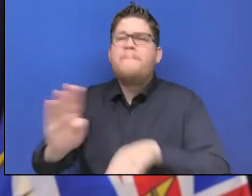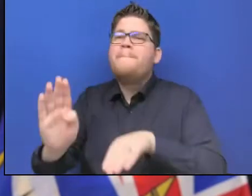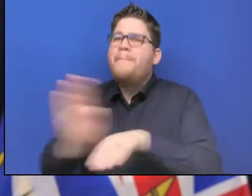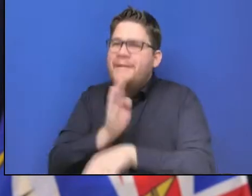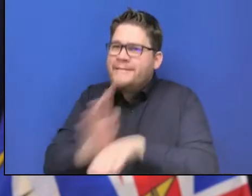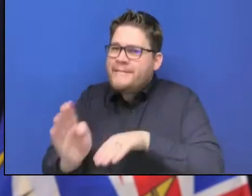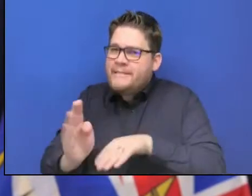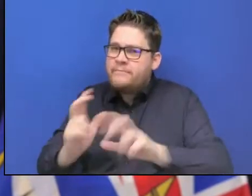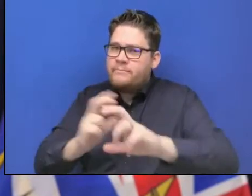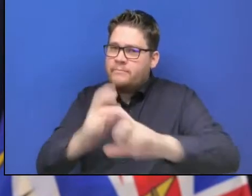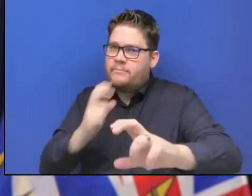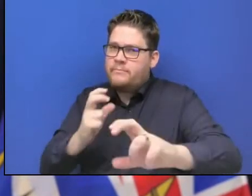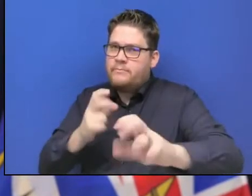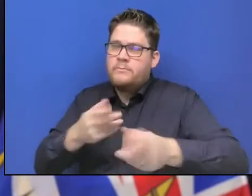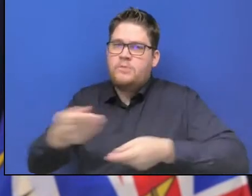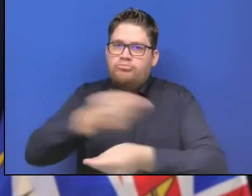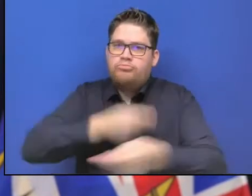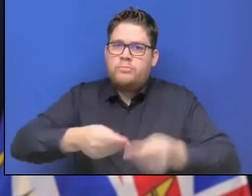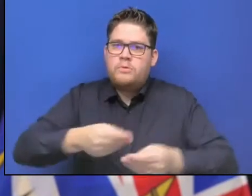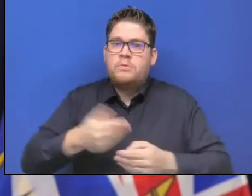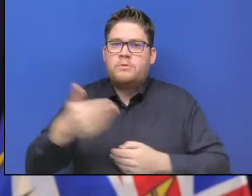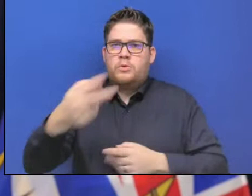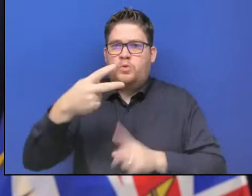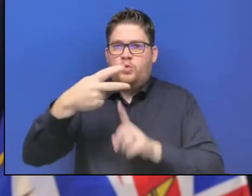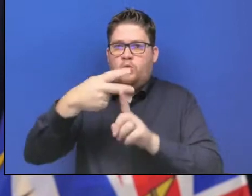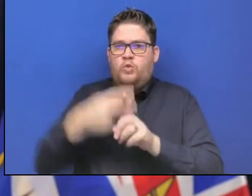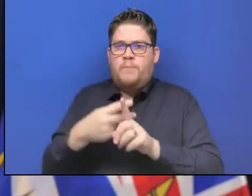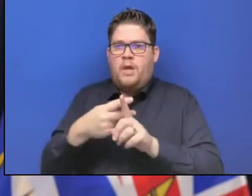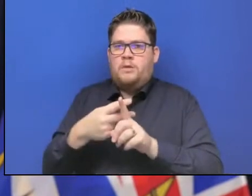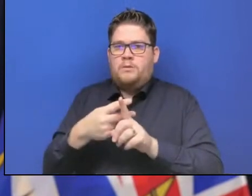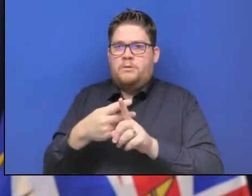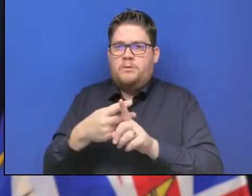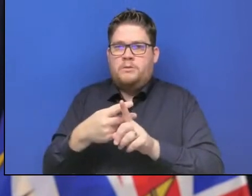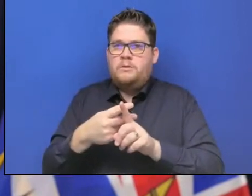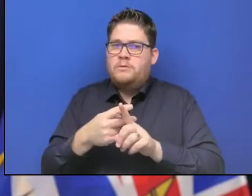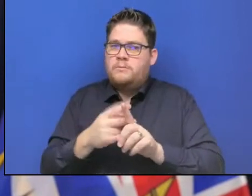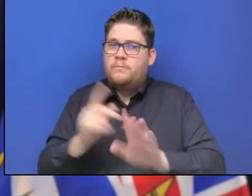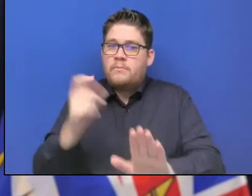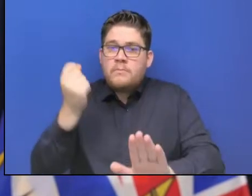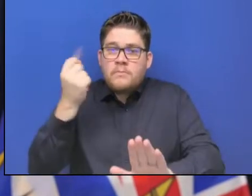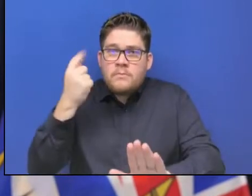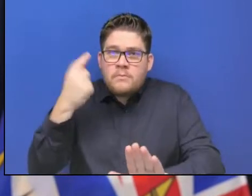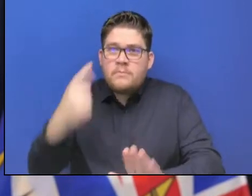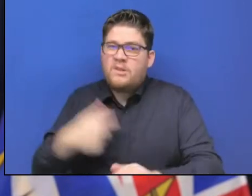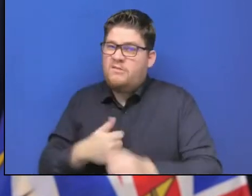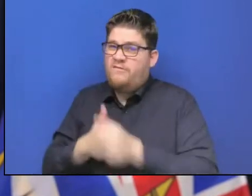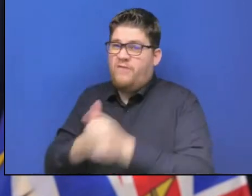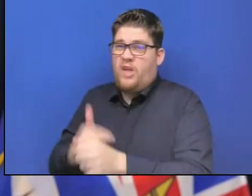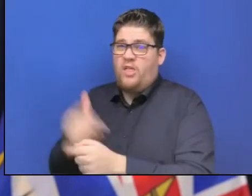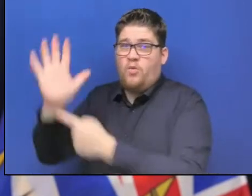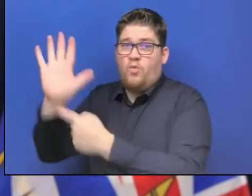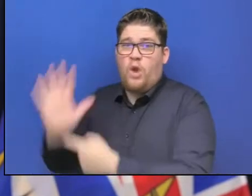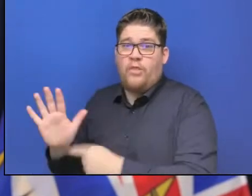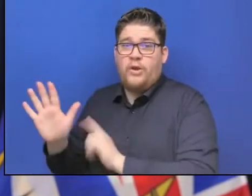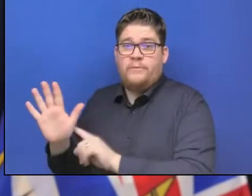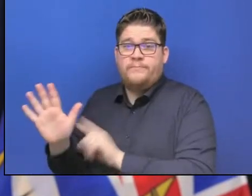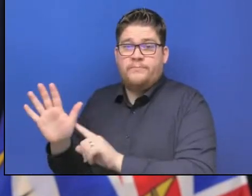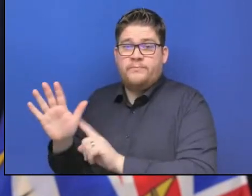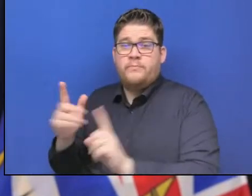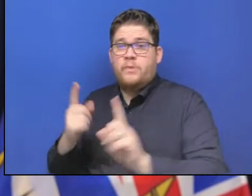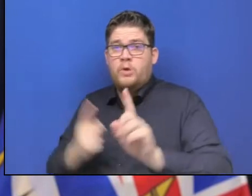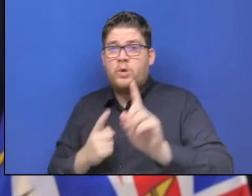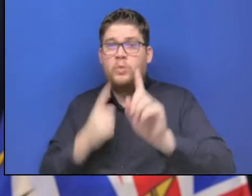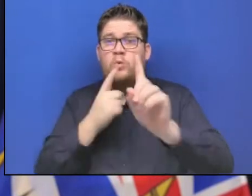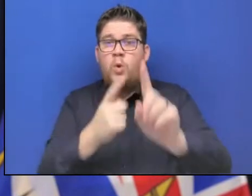have to caution that the weather will be a factor and a key consideration in determining whether we can reach that target. When we do open up,